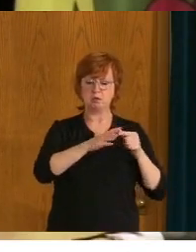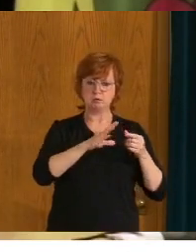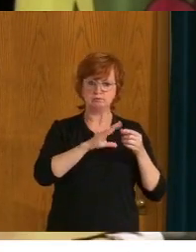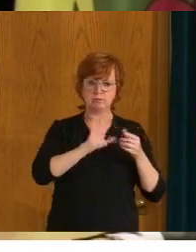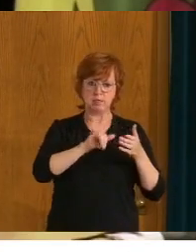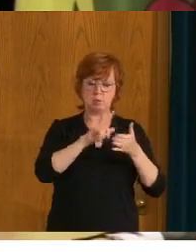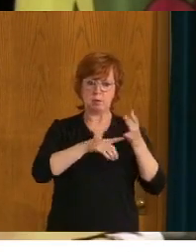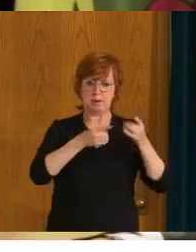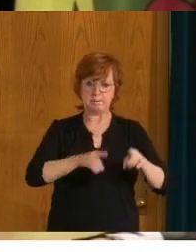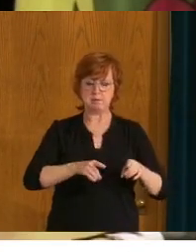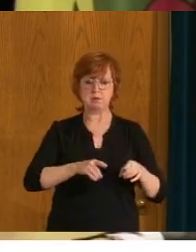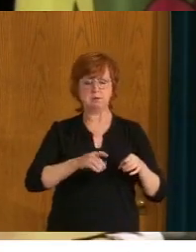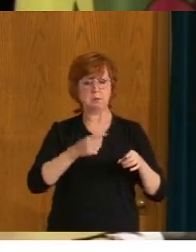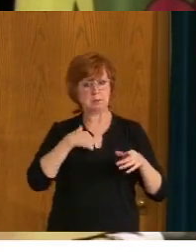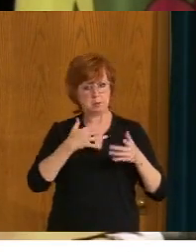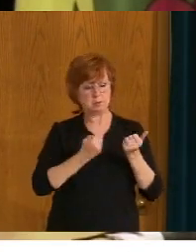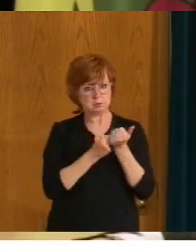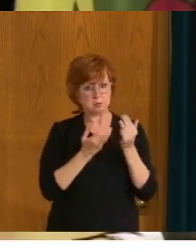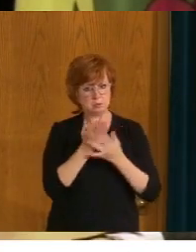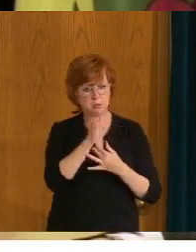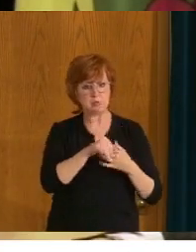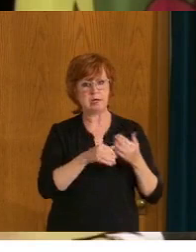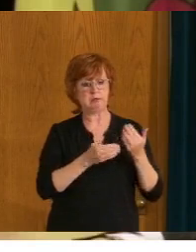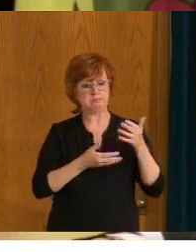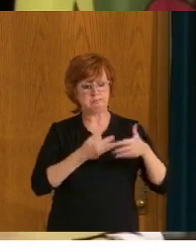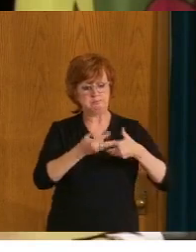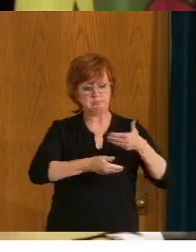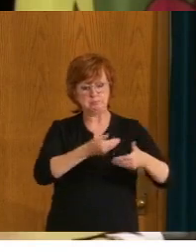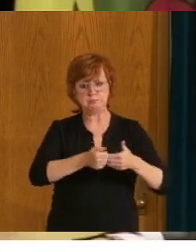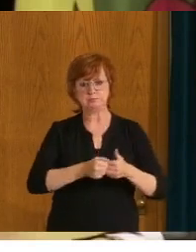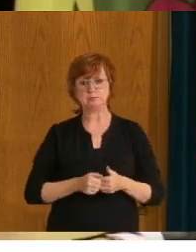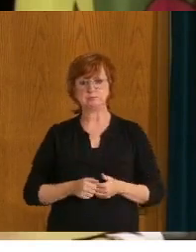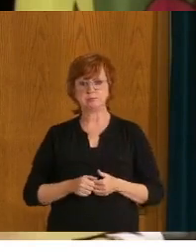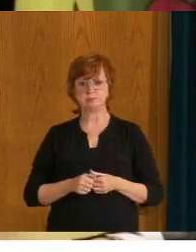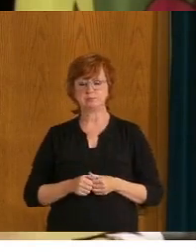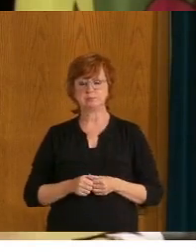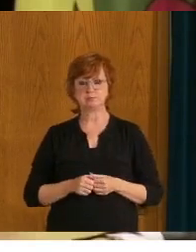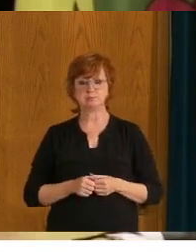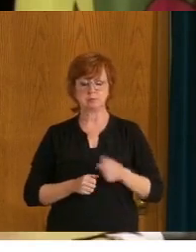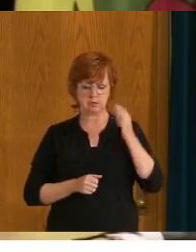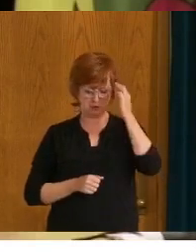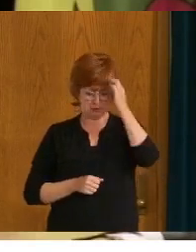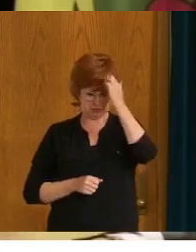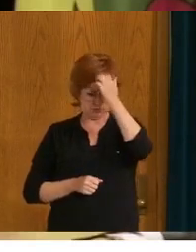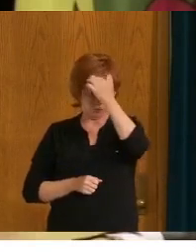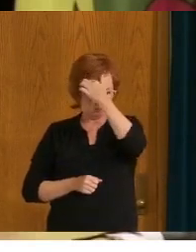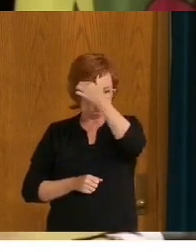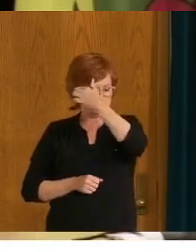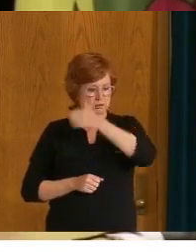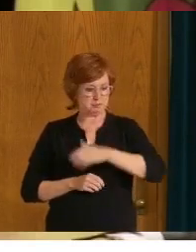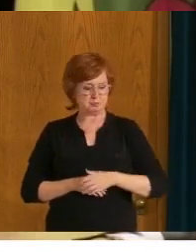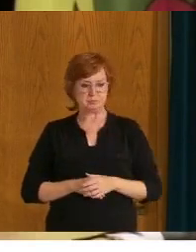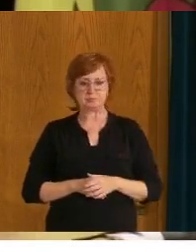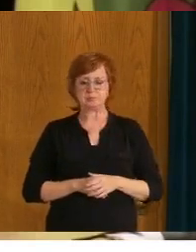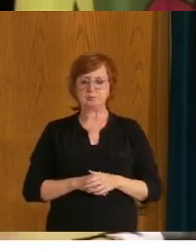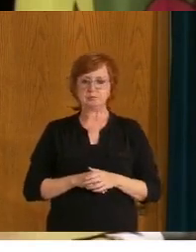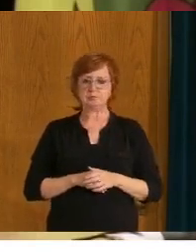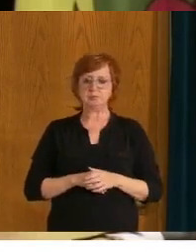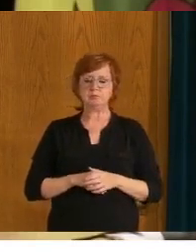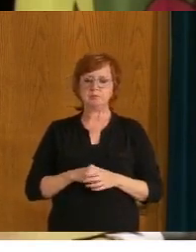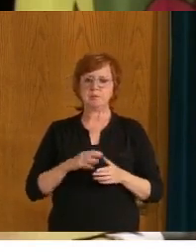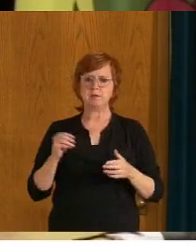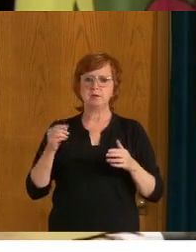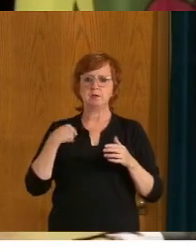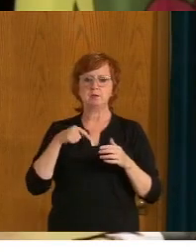and included in our, our province. Ultimately, we also have a, a, a, a responsibility as community organizations,